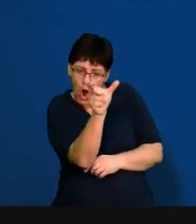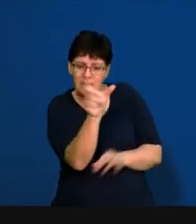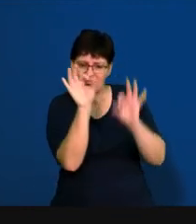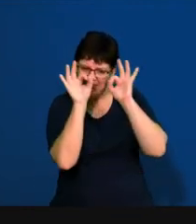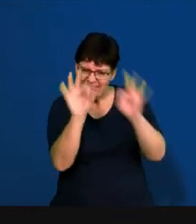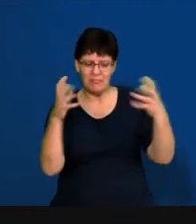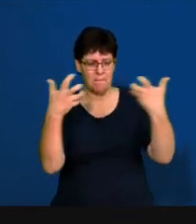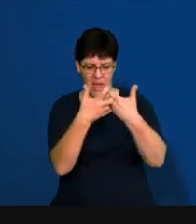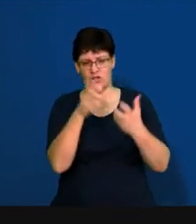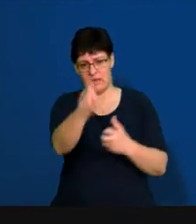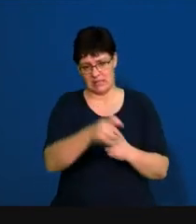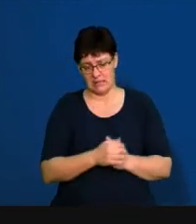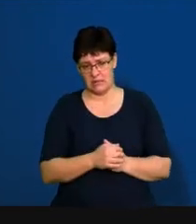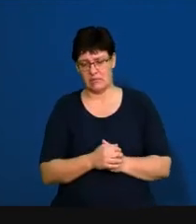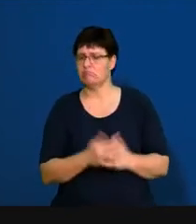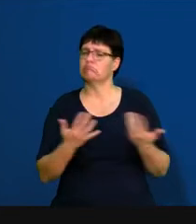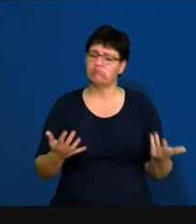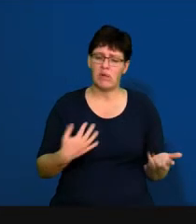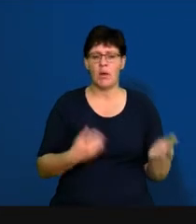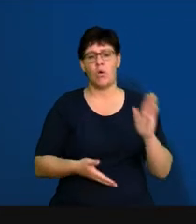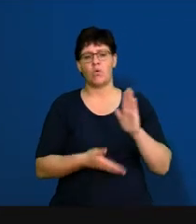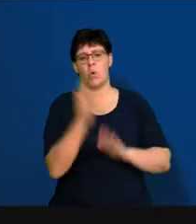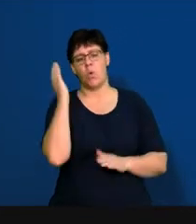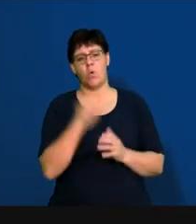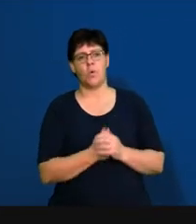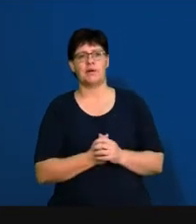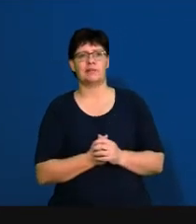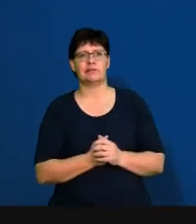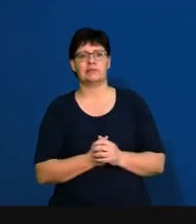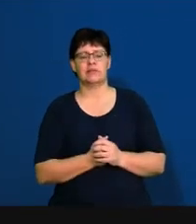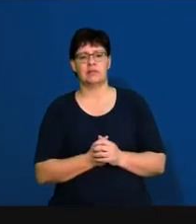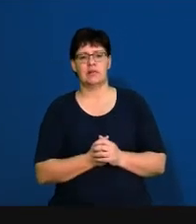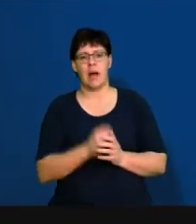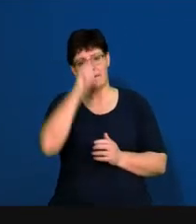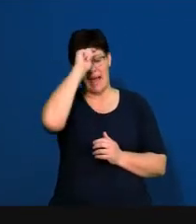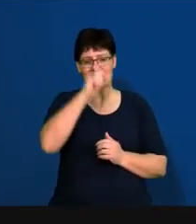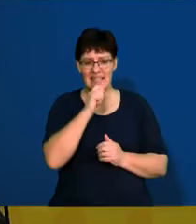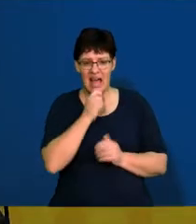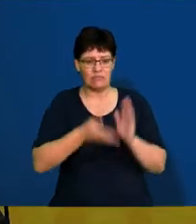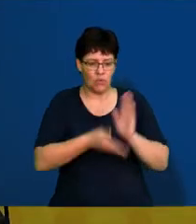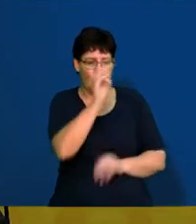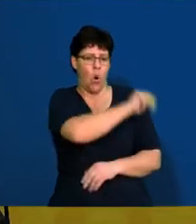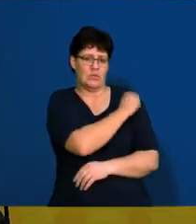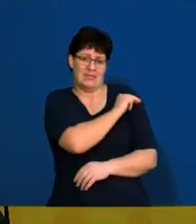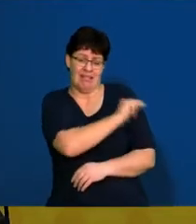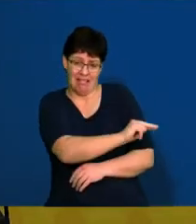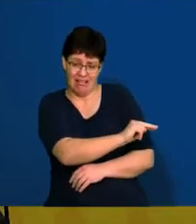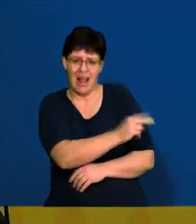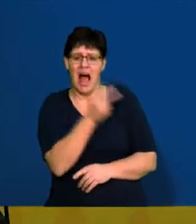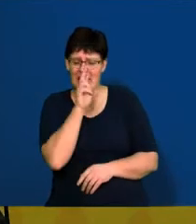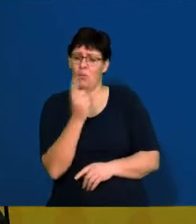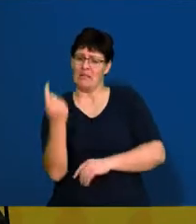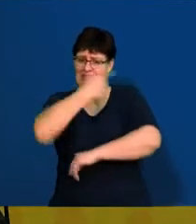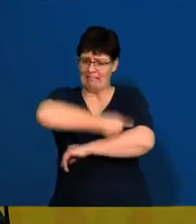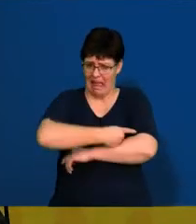So if I'm going to, my son has just been put in hospital and I need to take a day